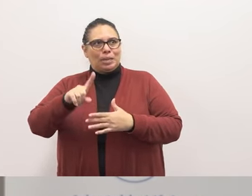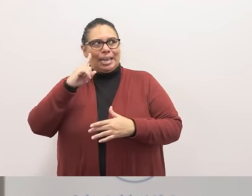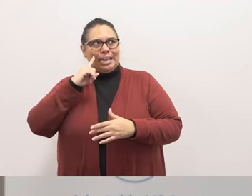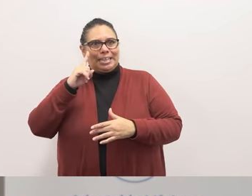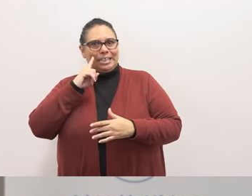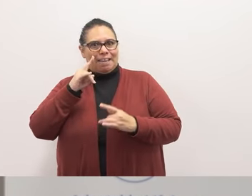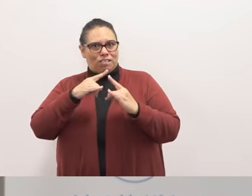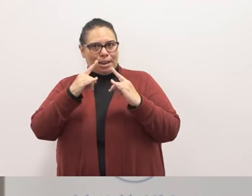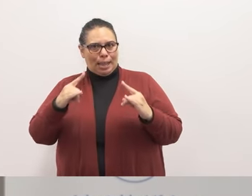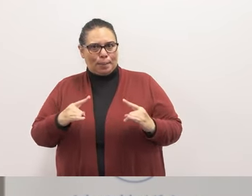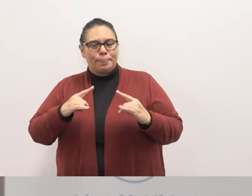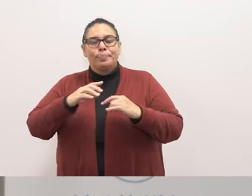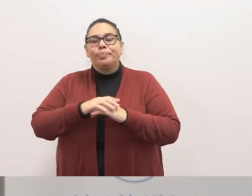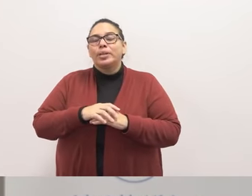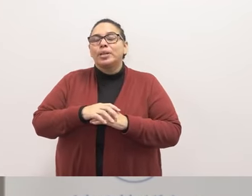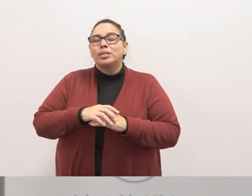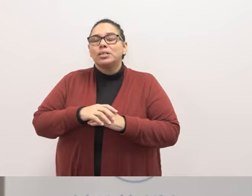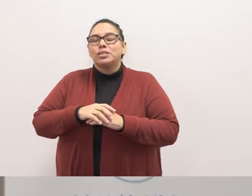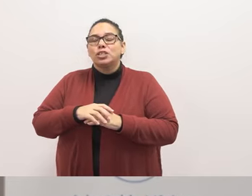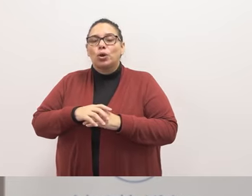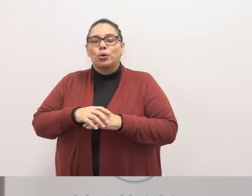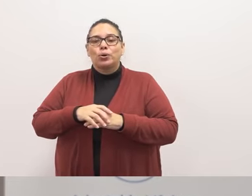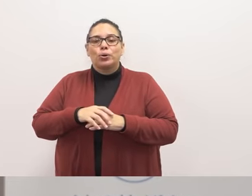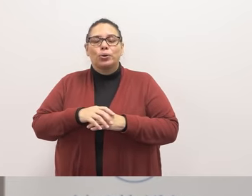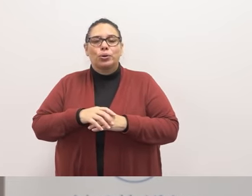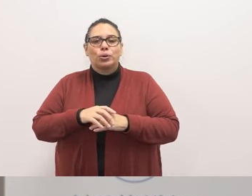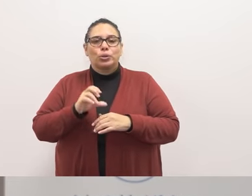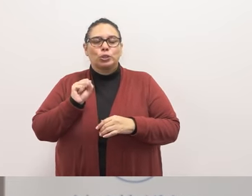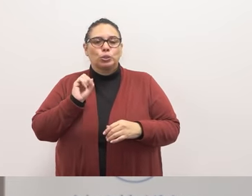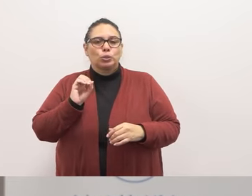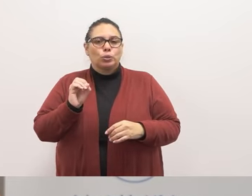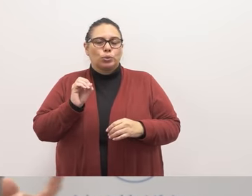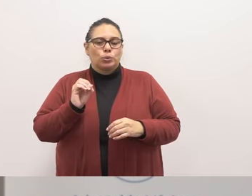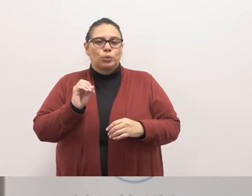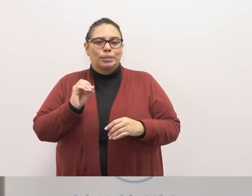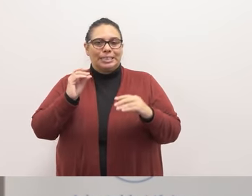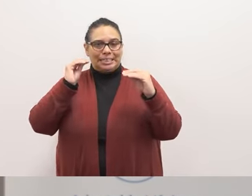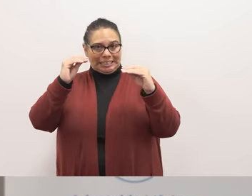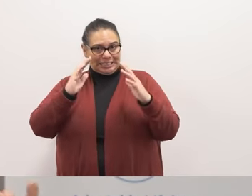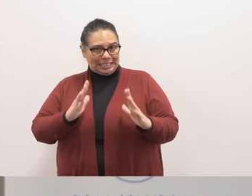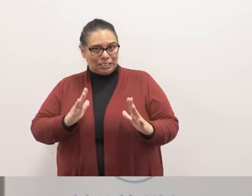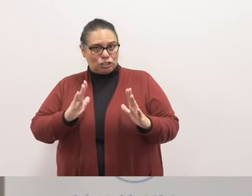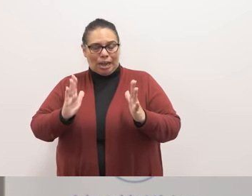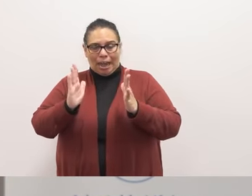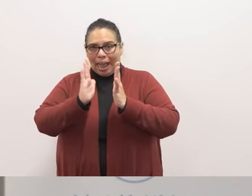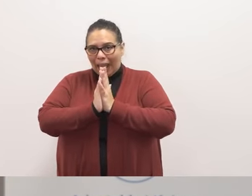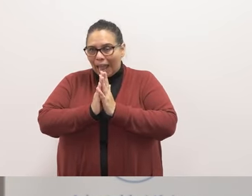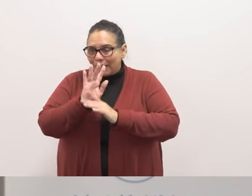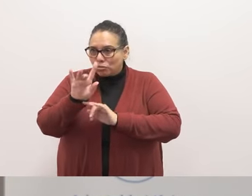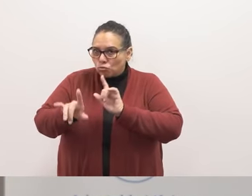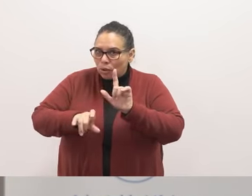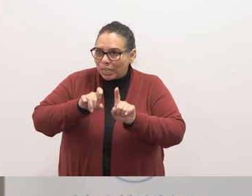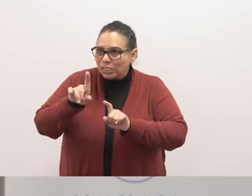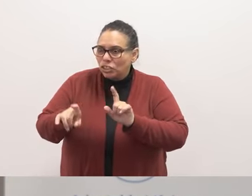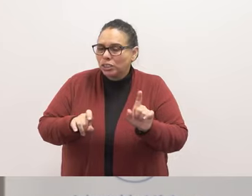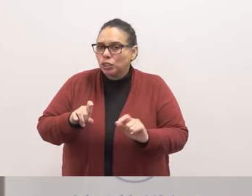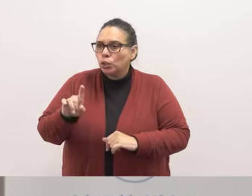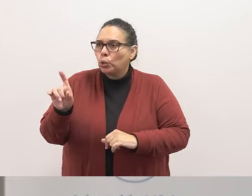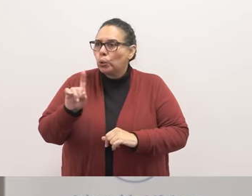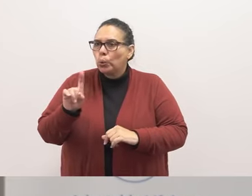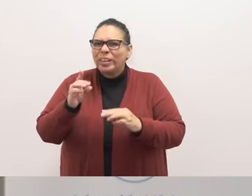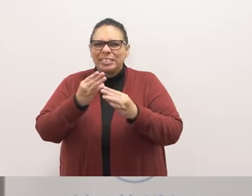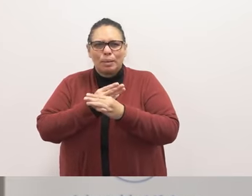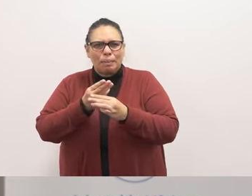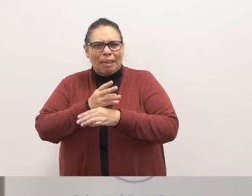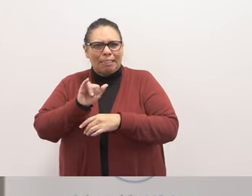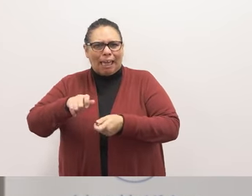um to camp oaks and so the the teacher asked asked them questions like where's the math in